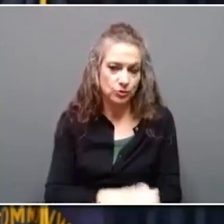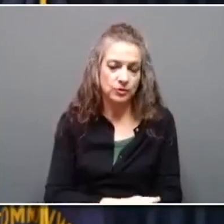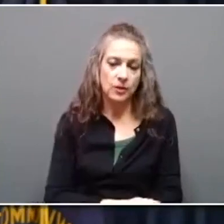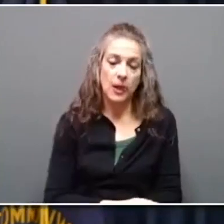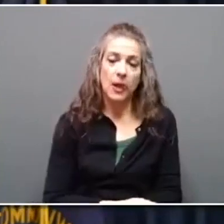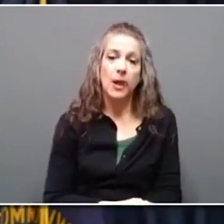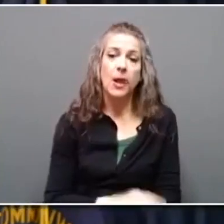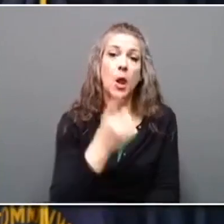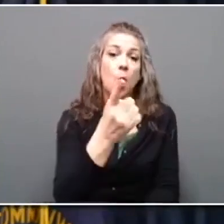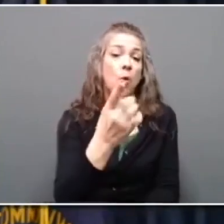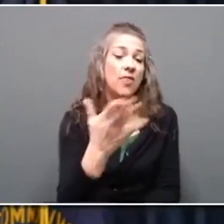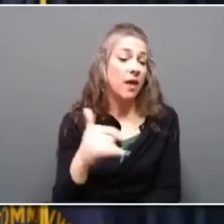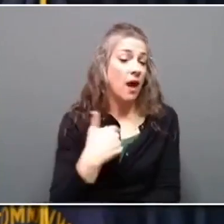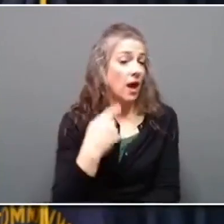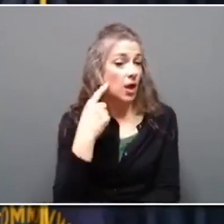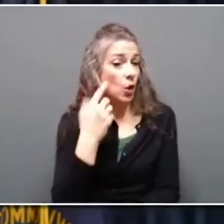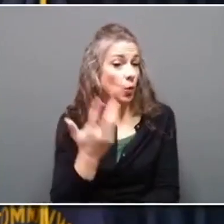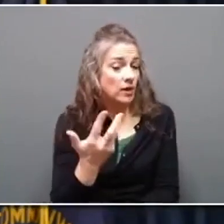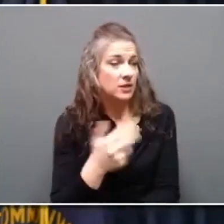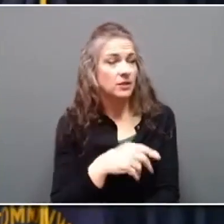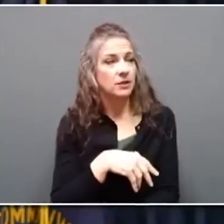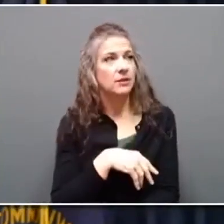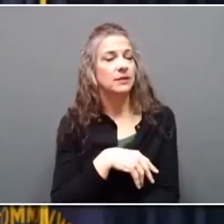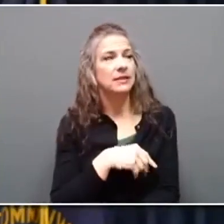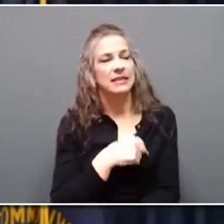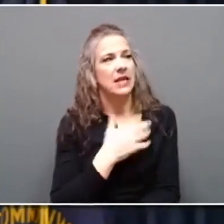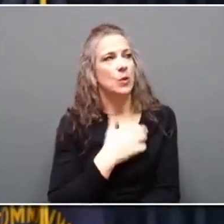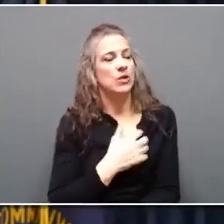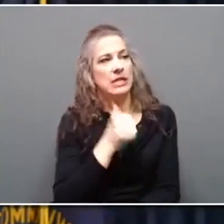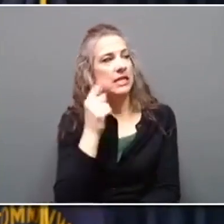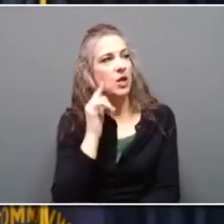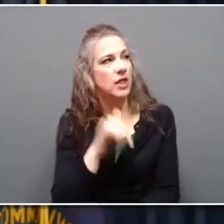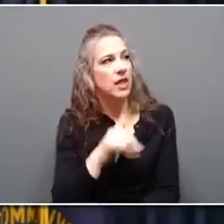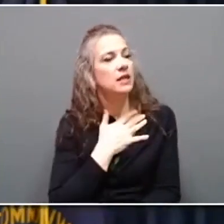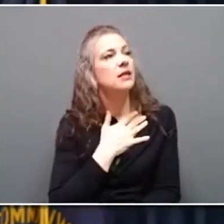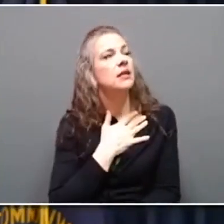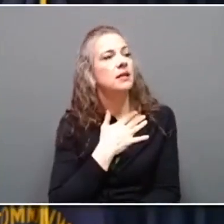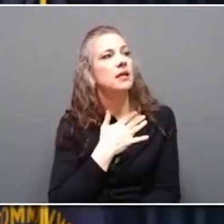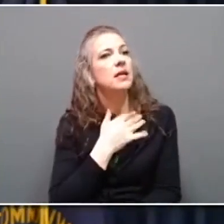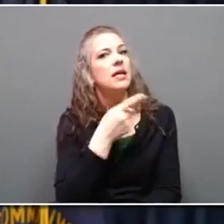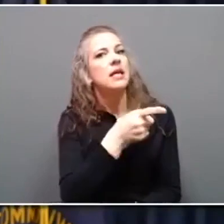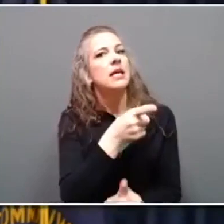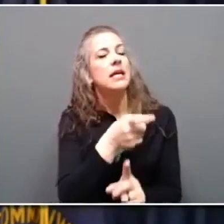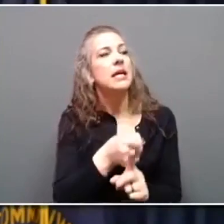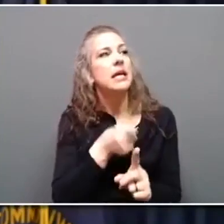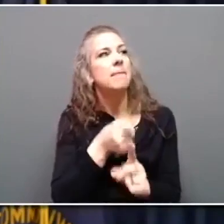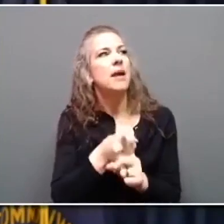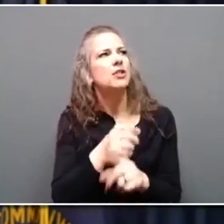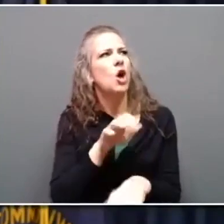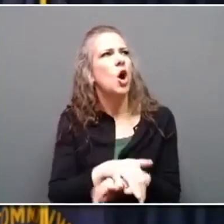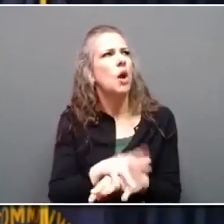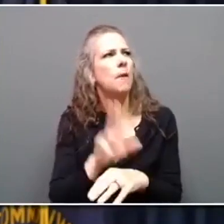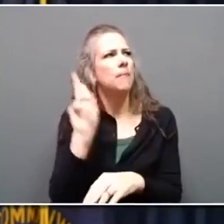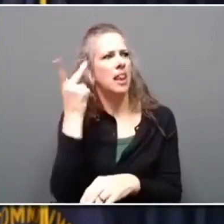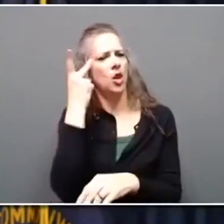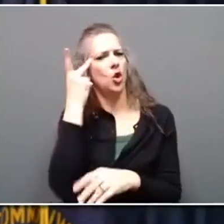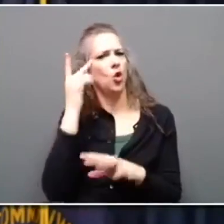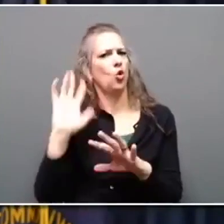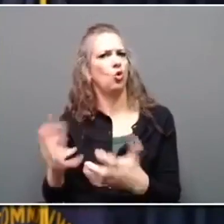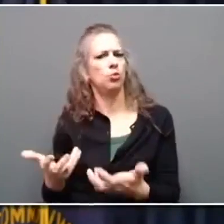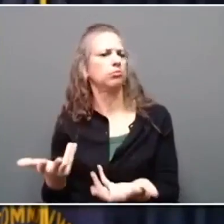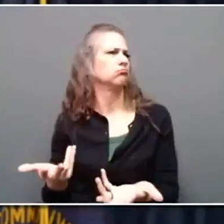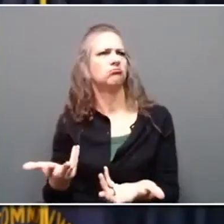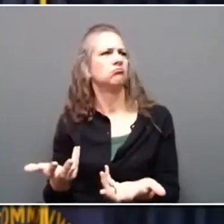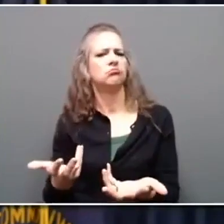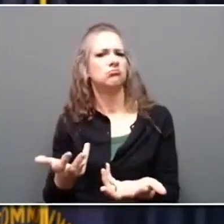hear, though, that I wish I didn't, is the impact on a political party. At the end of the day, if we've served this